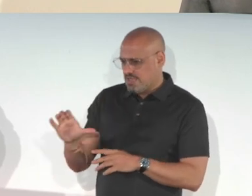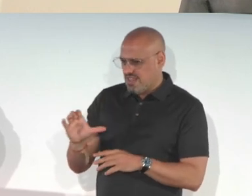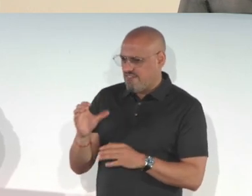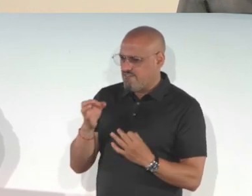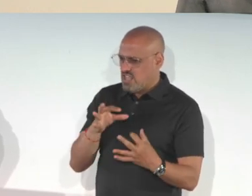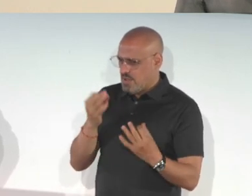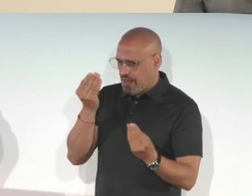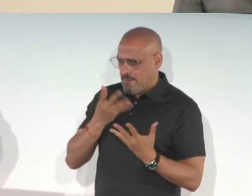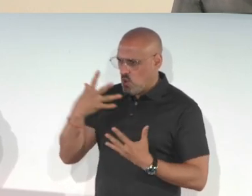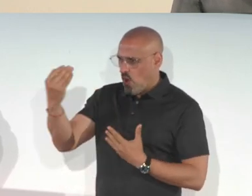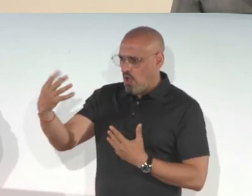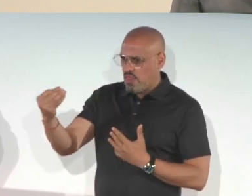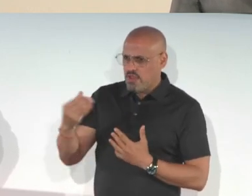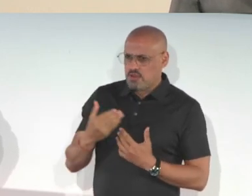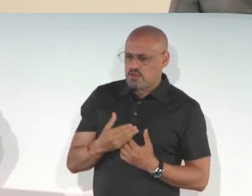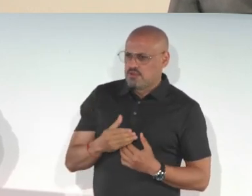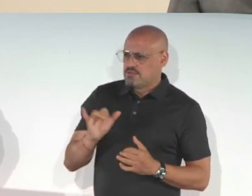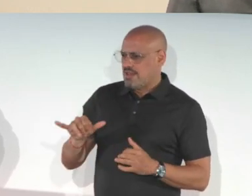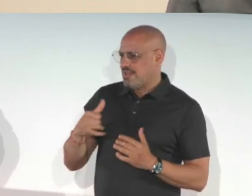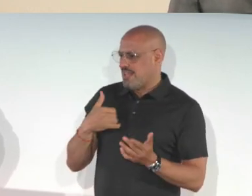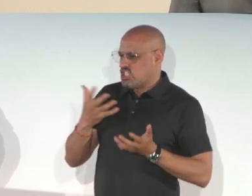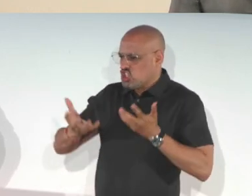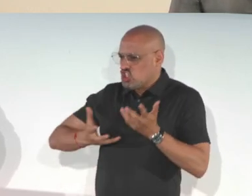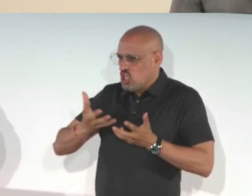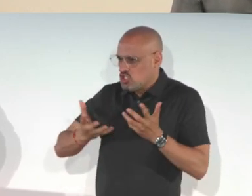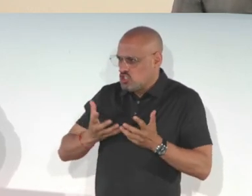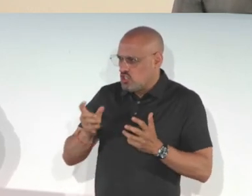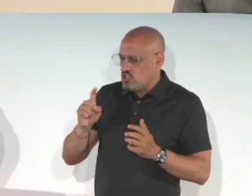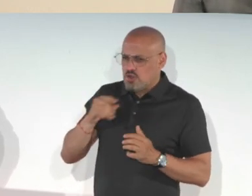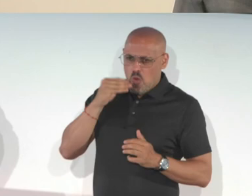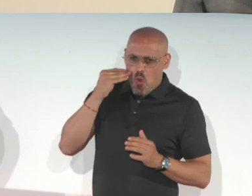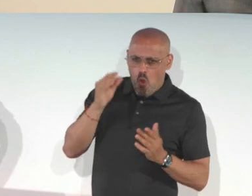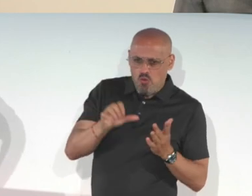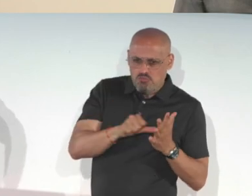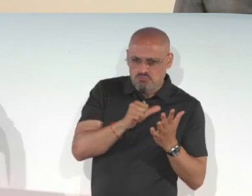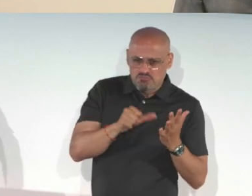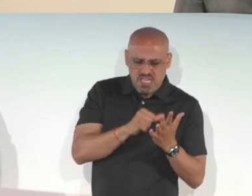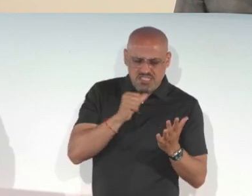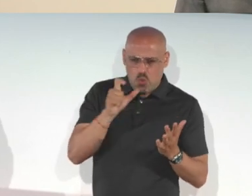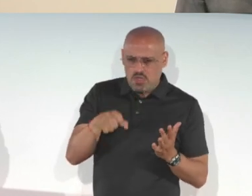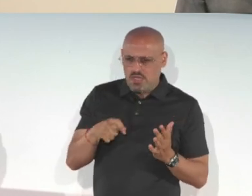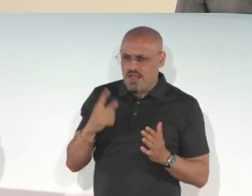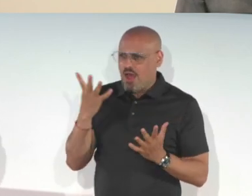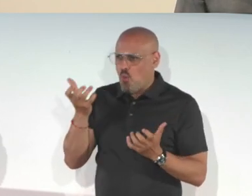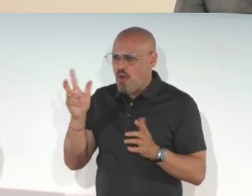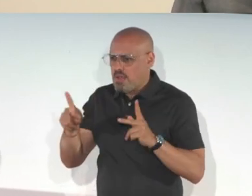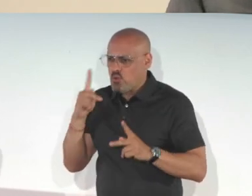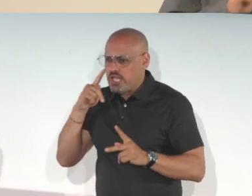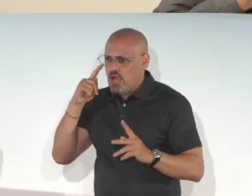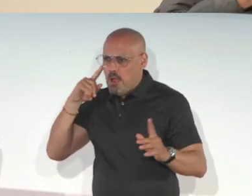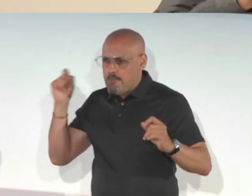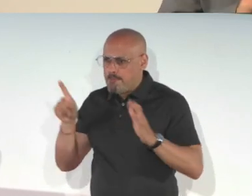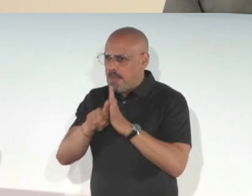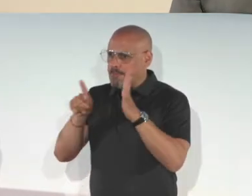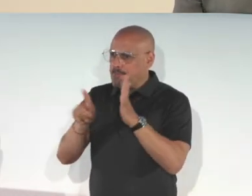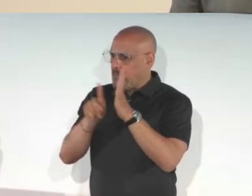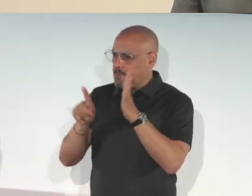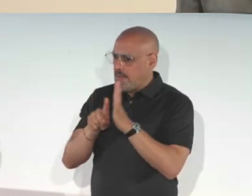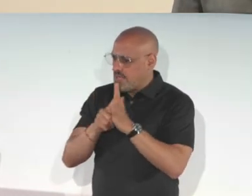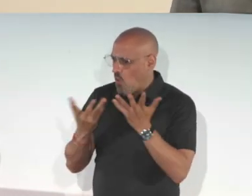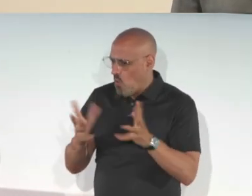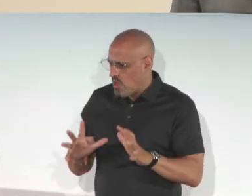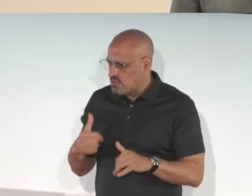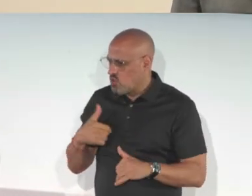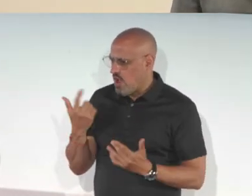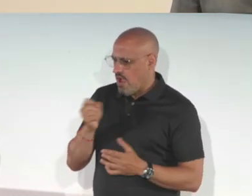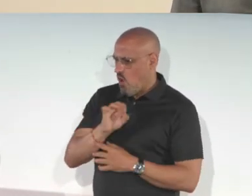turn off voiceover sounds and because I used to have to feedback to let me know what's out there like that gesture that allows me